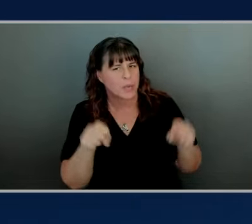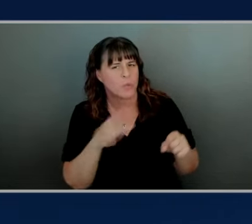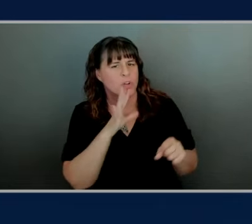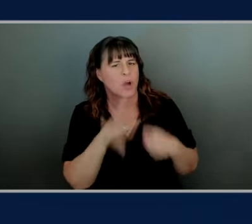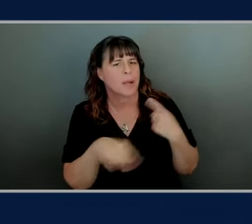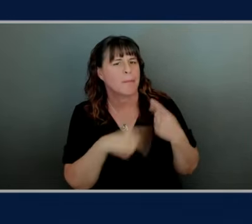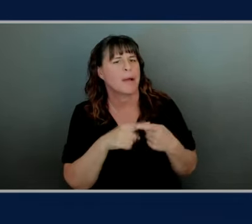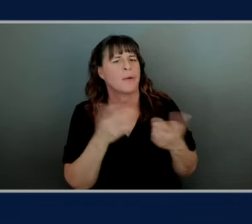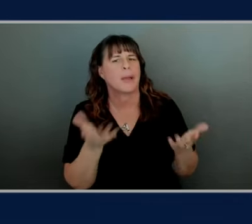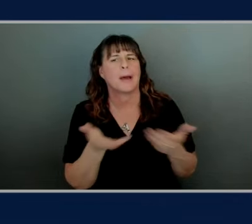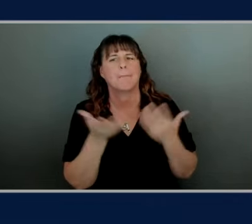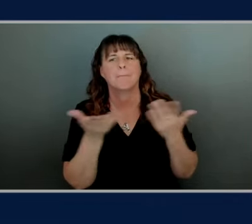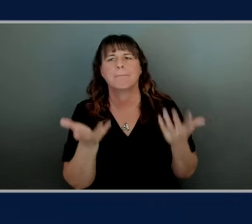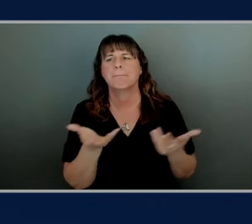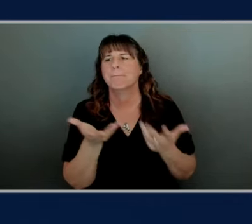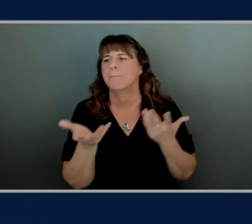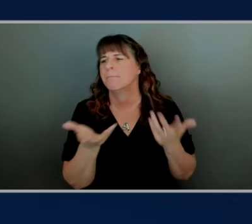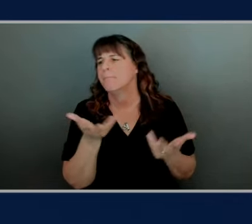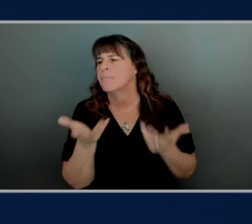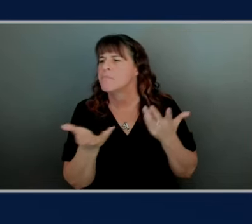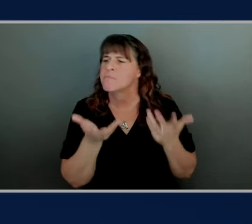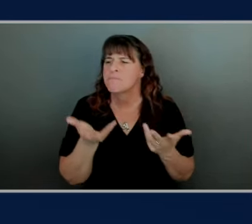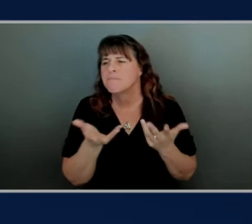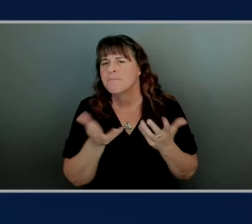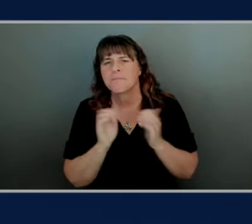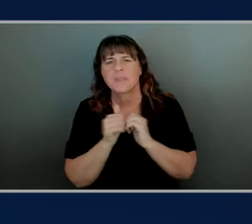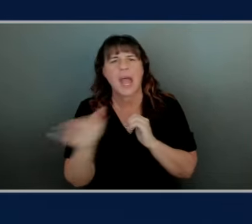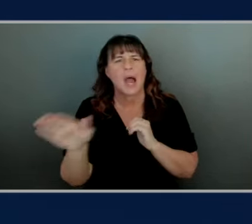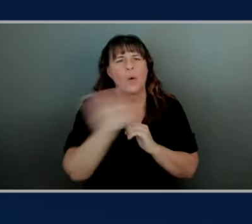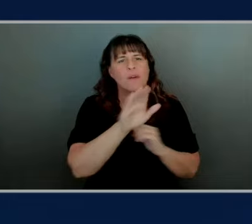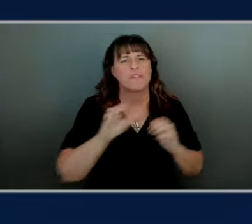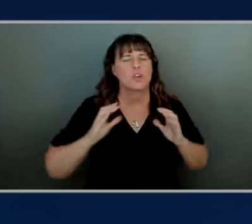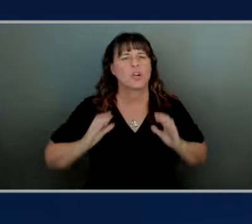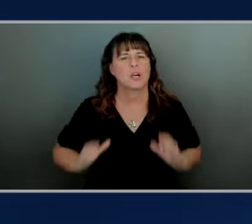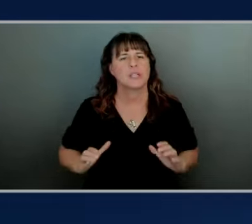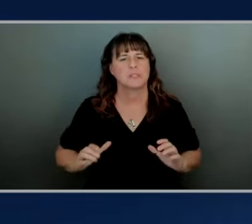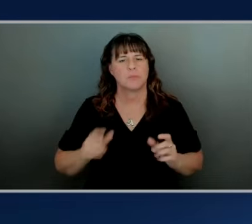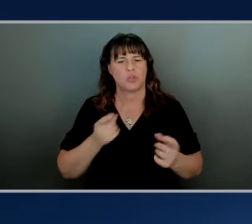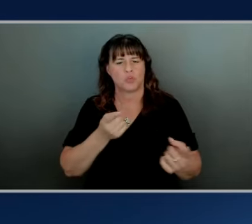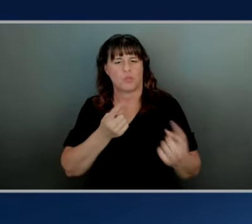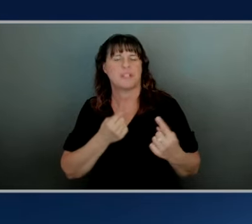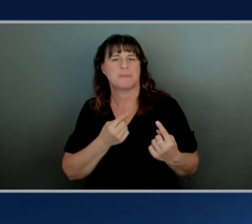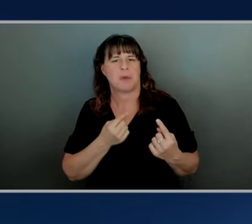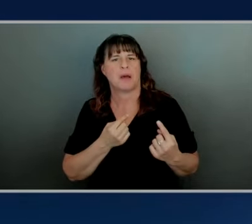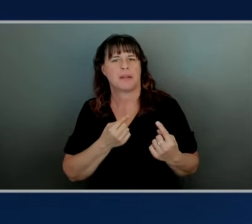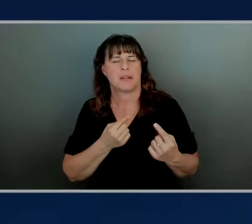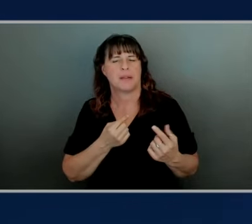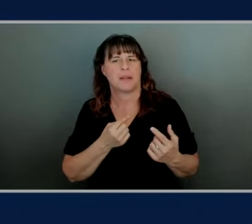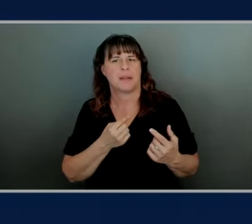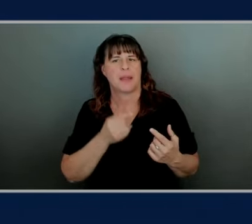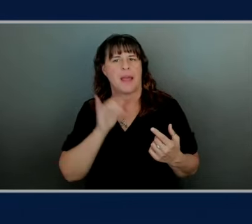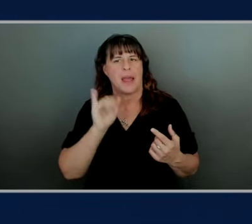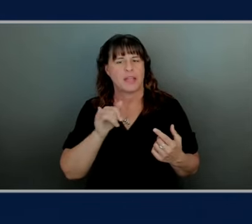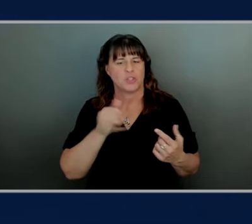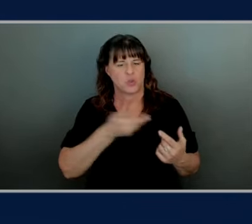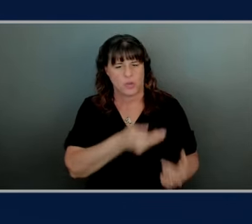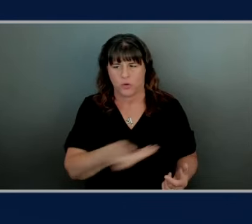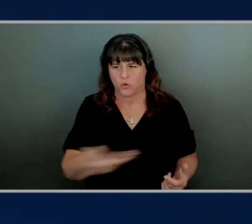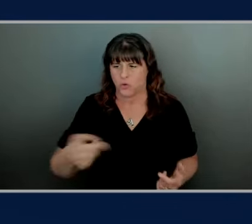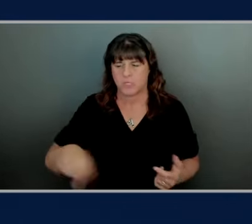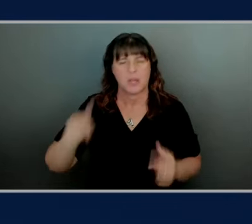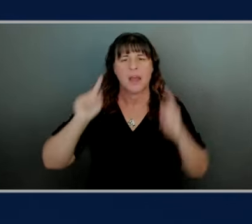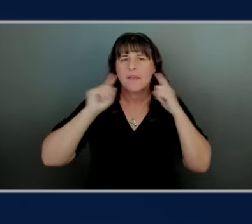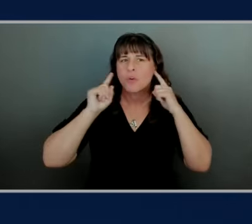you know how have your customers responded as as this has been introduced have you have you heard